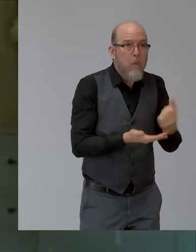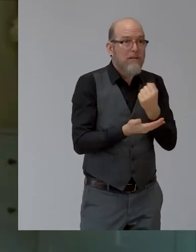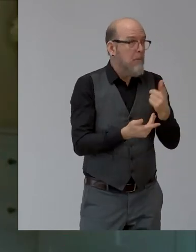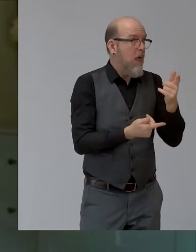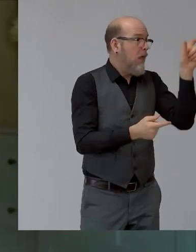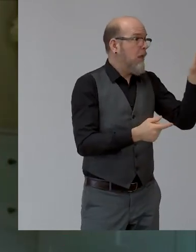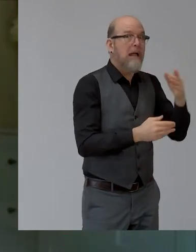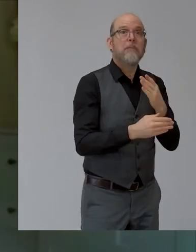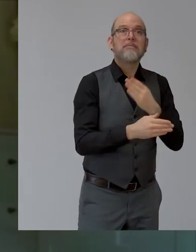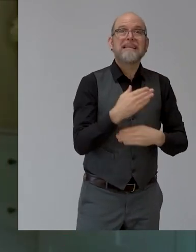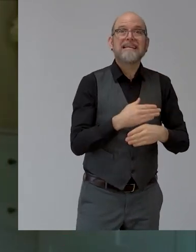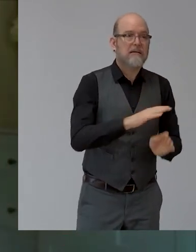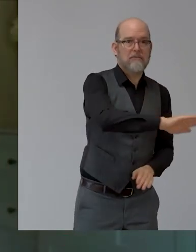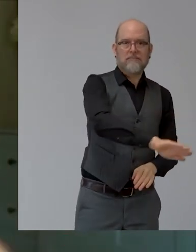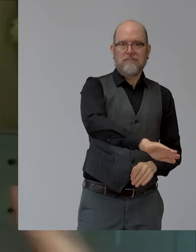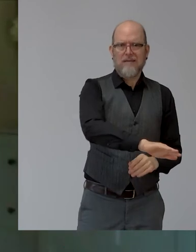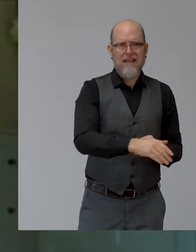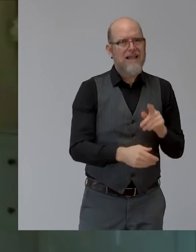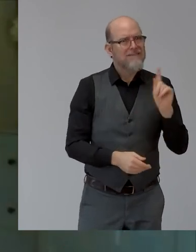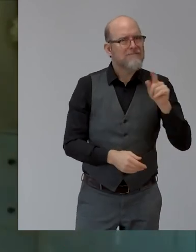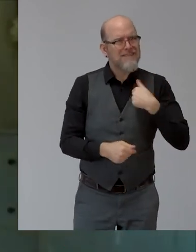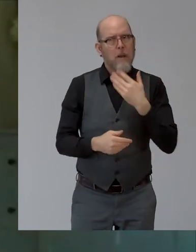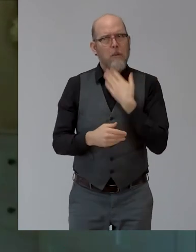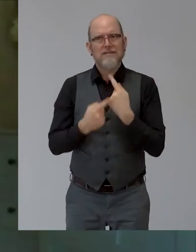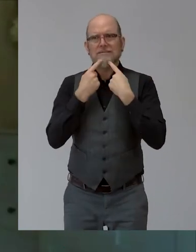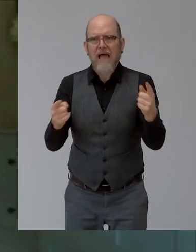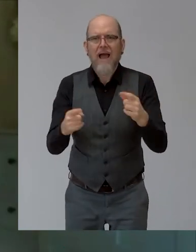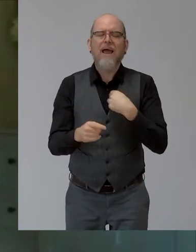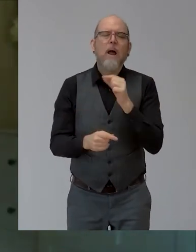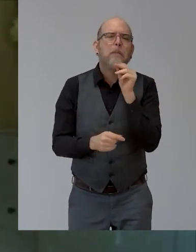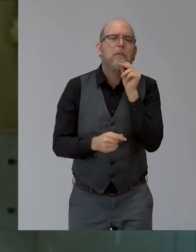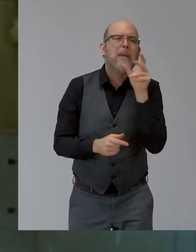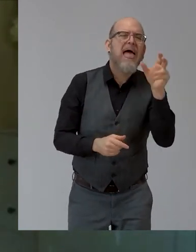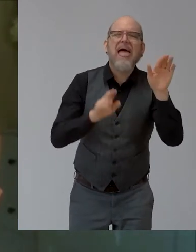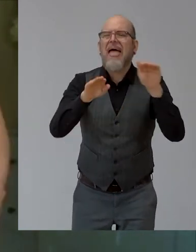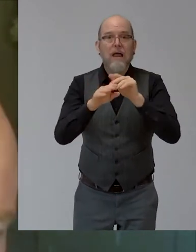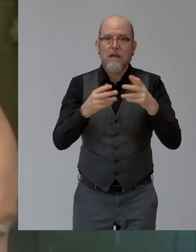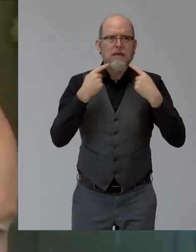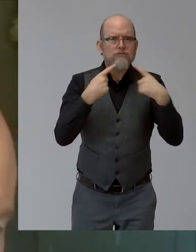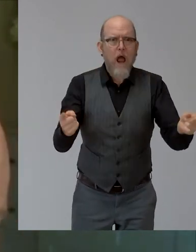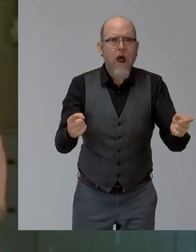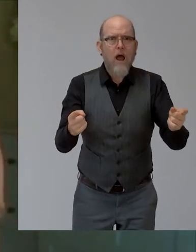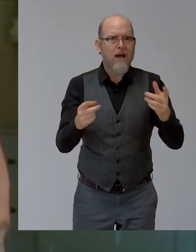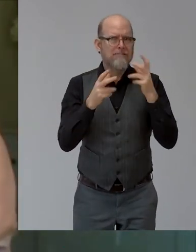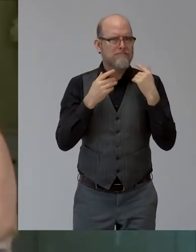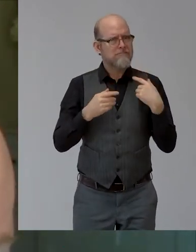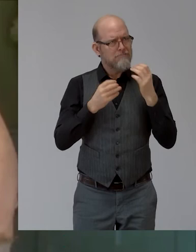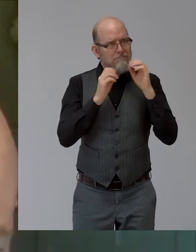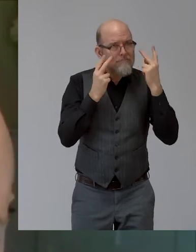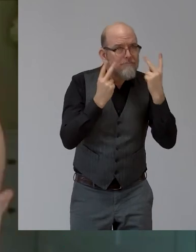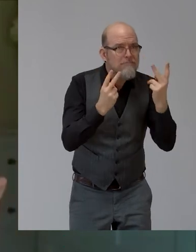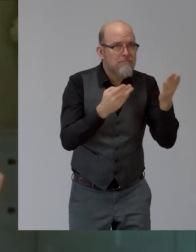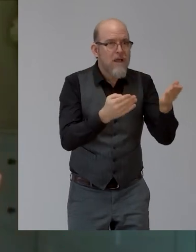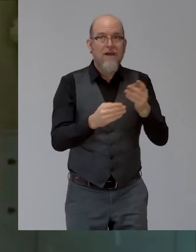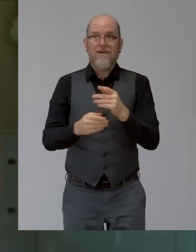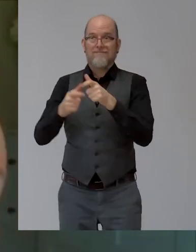body, I'm going to be shouting about it. Um, you know, I think it's great that we've joined up with, with the valuable 500 and, uh, combined, I think that can